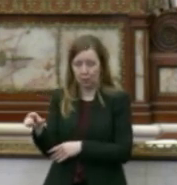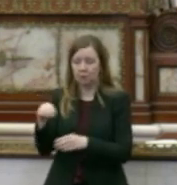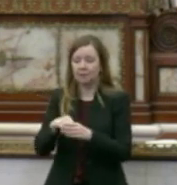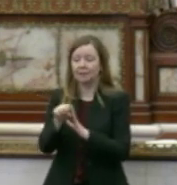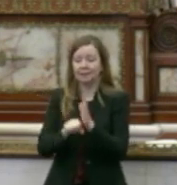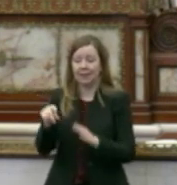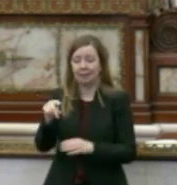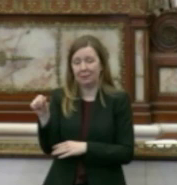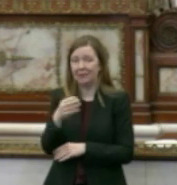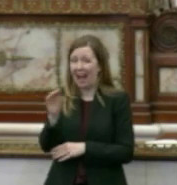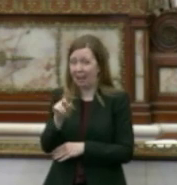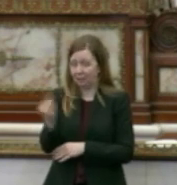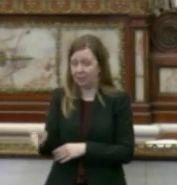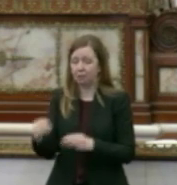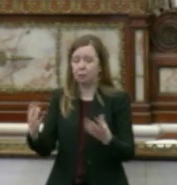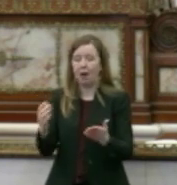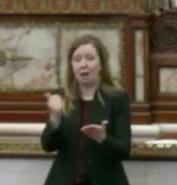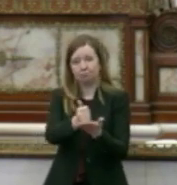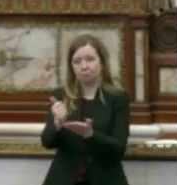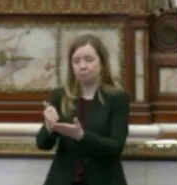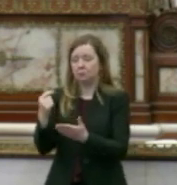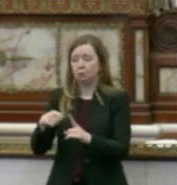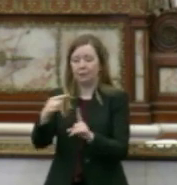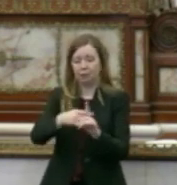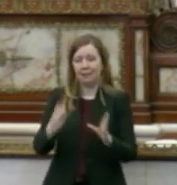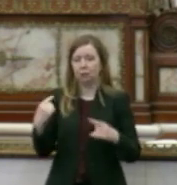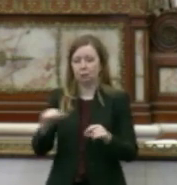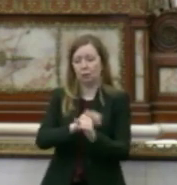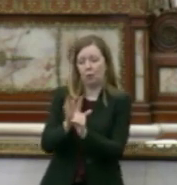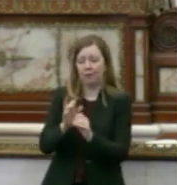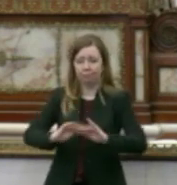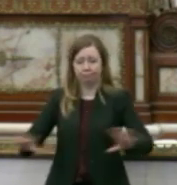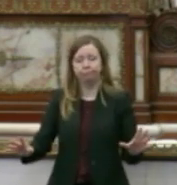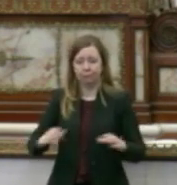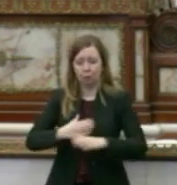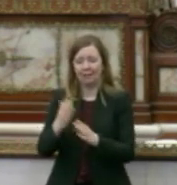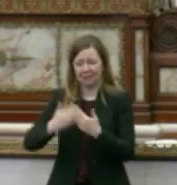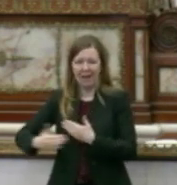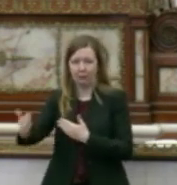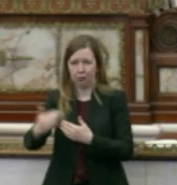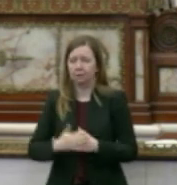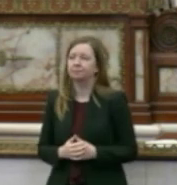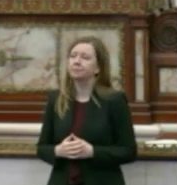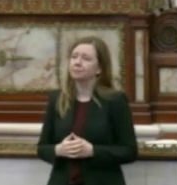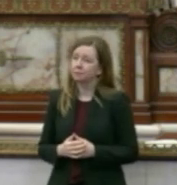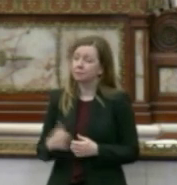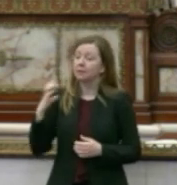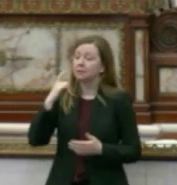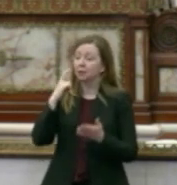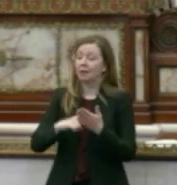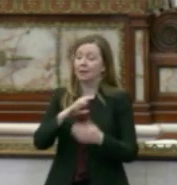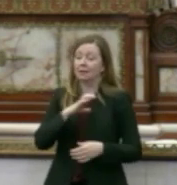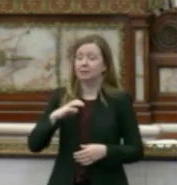Philadelphia. to provide aid to their tenants during the COVID-19 crisis and throughout its aftermath. And chair recognizes